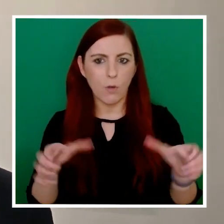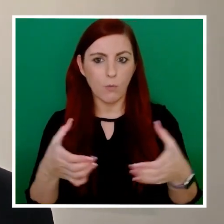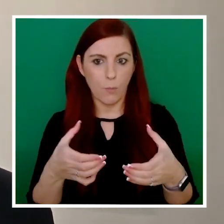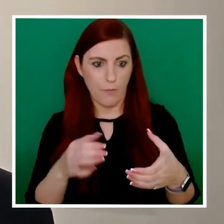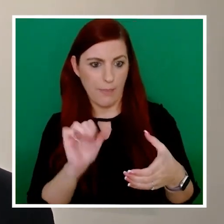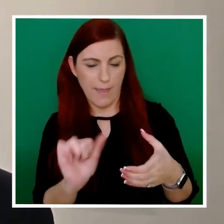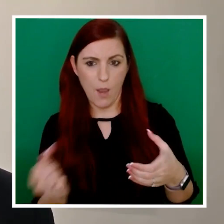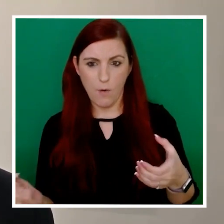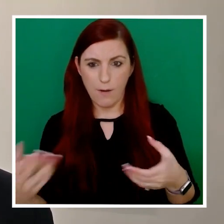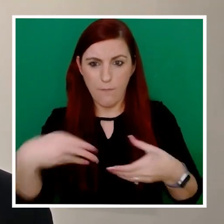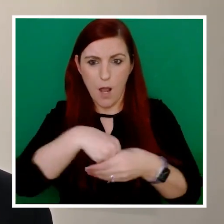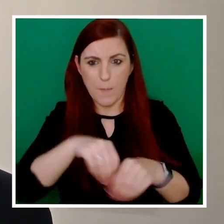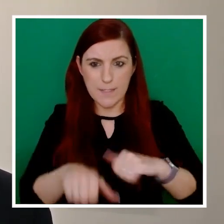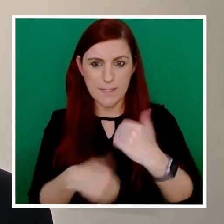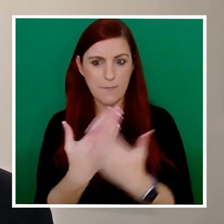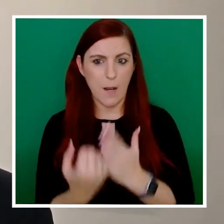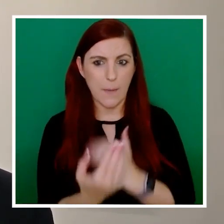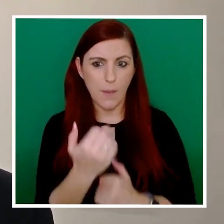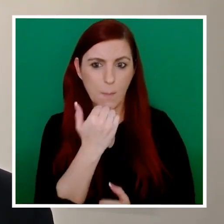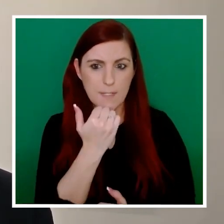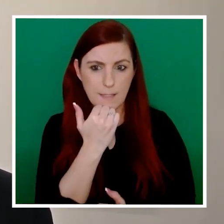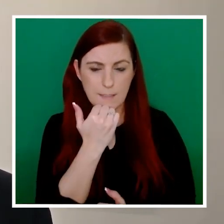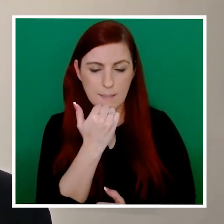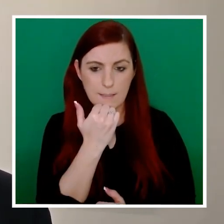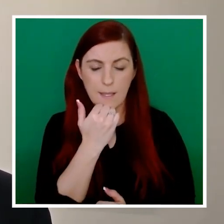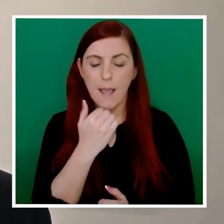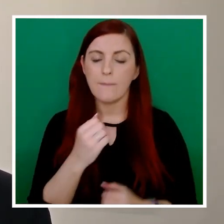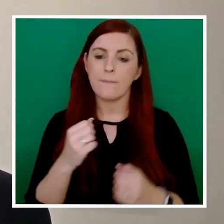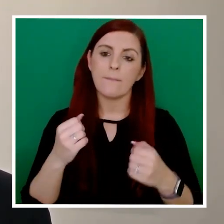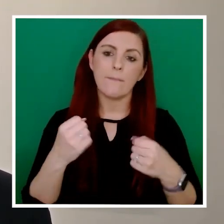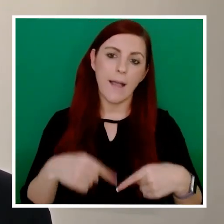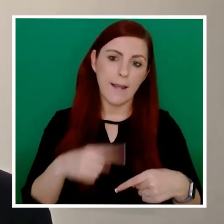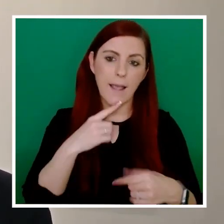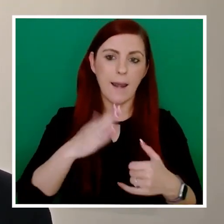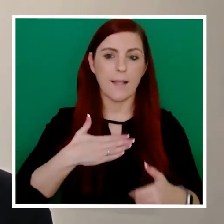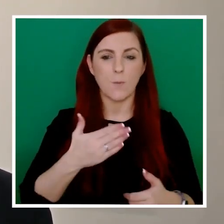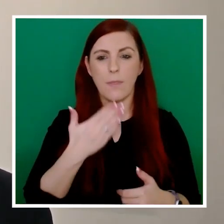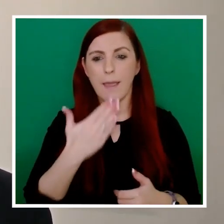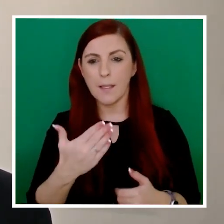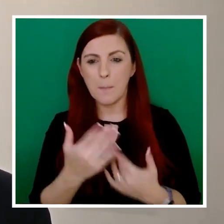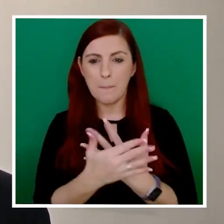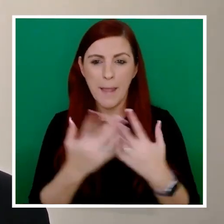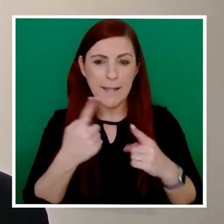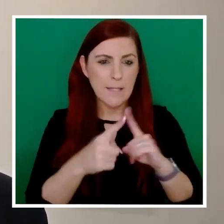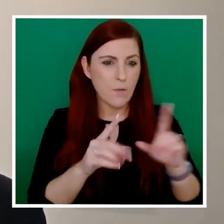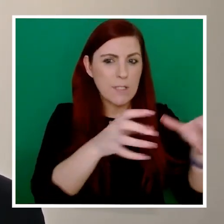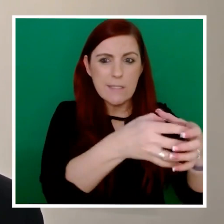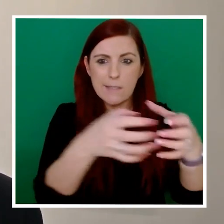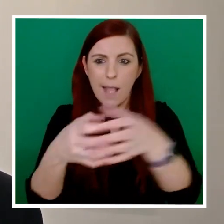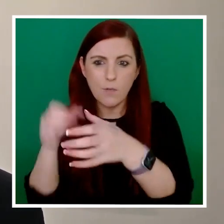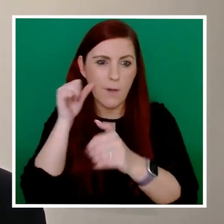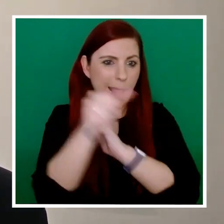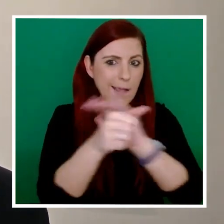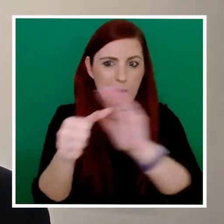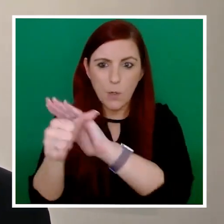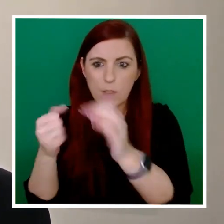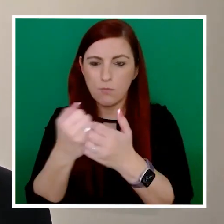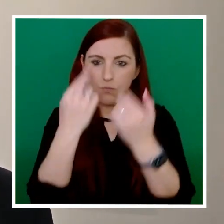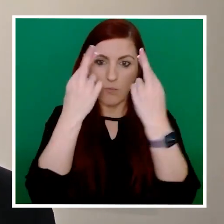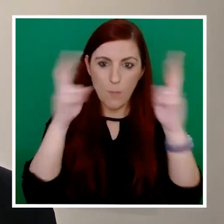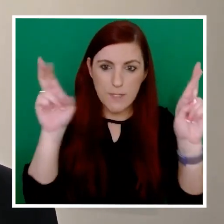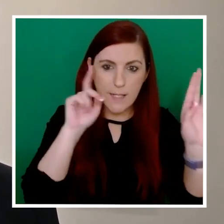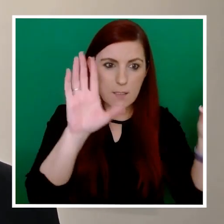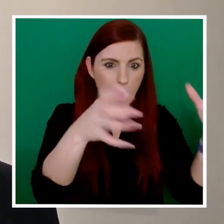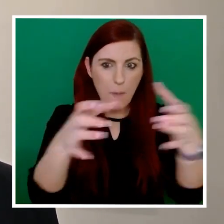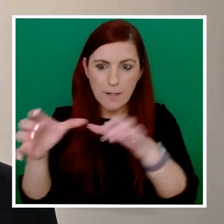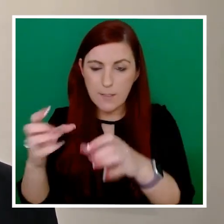input in developing this update. And lastly, I would like to thank the many sectoral experts and representative bodies who helped to